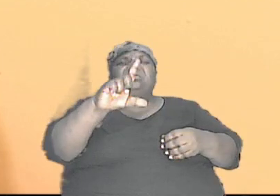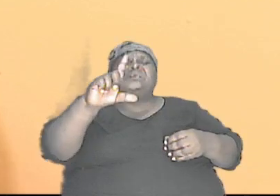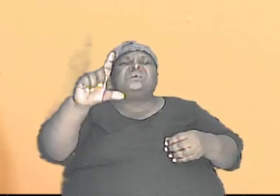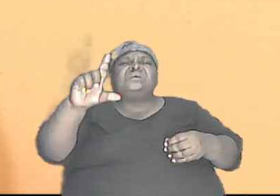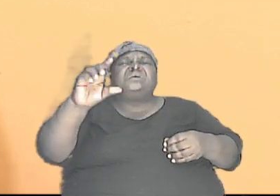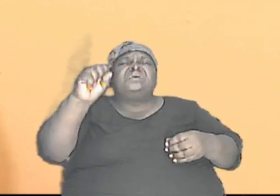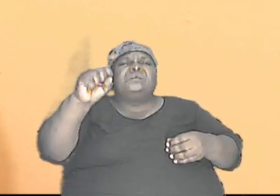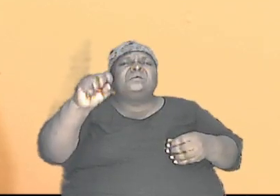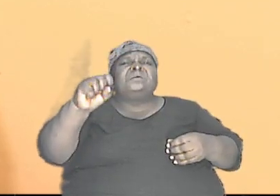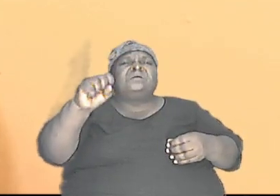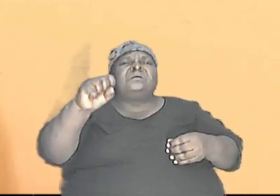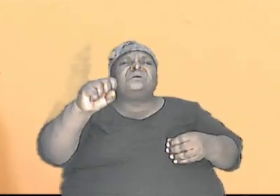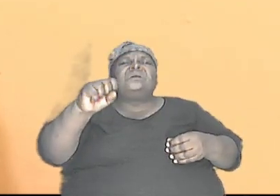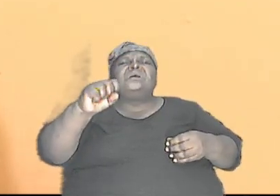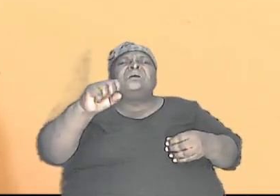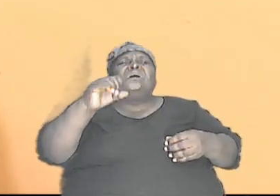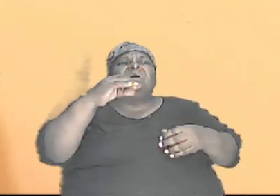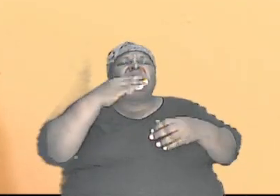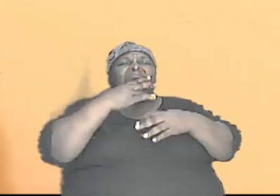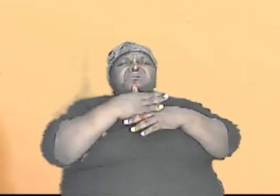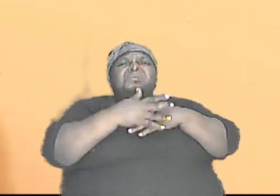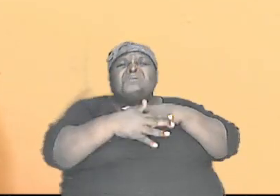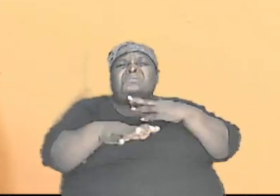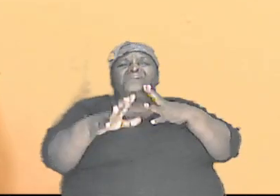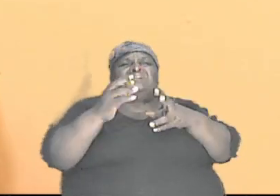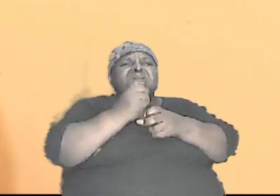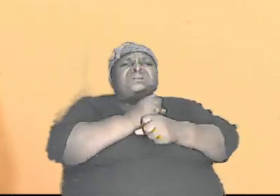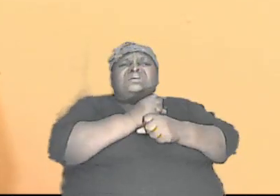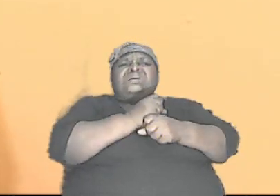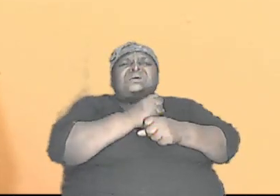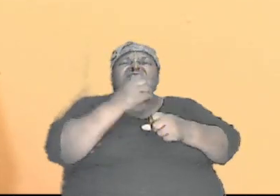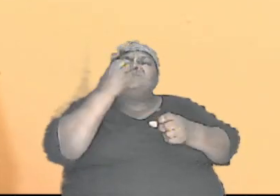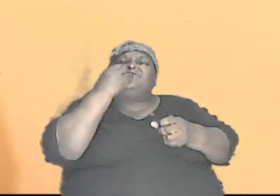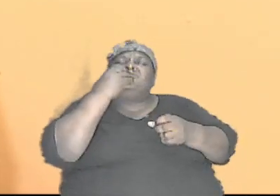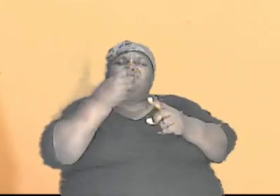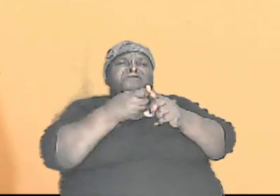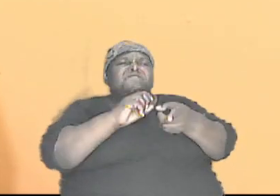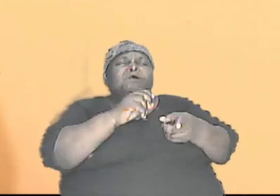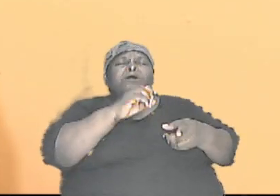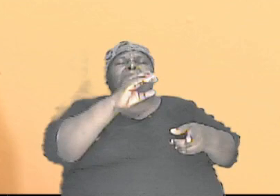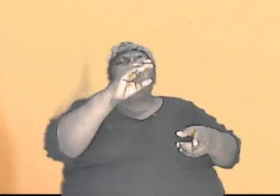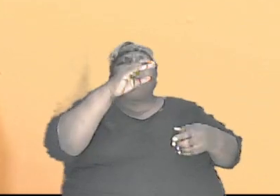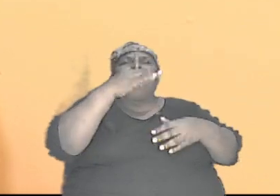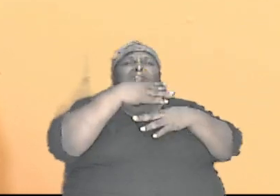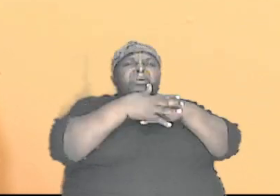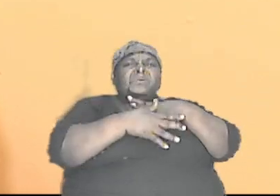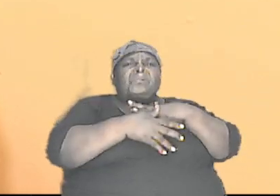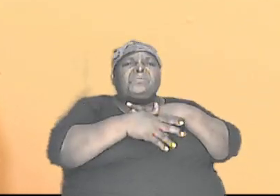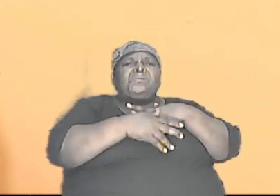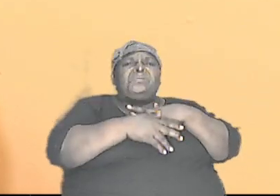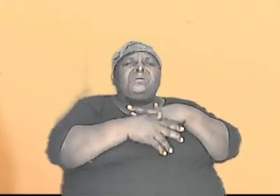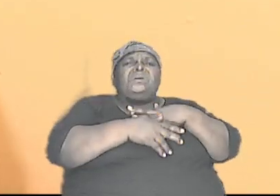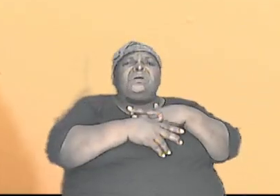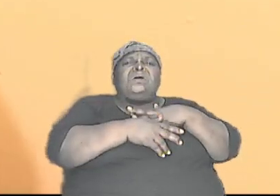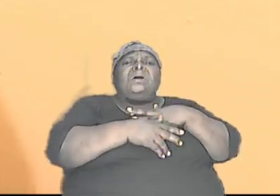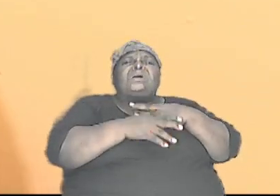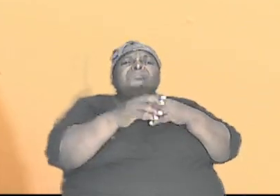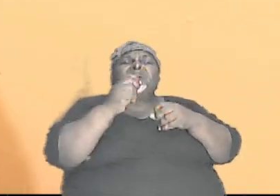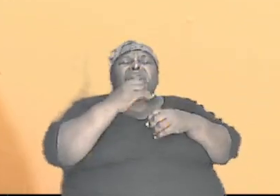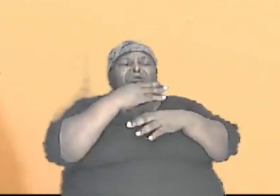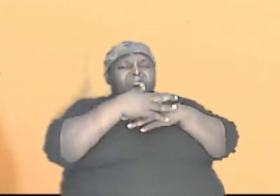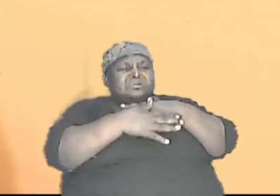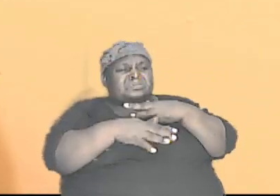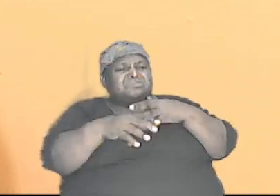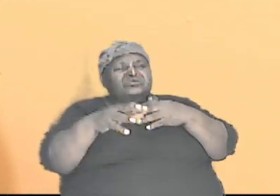the food from the blood and then pass back the waste from the cells that are not used back into the bloodstream and the